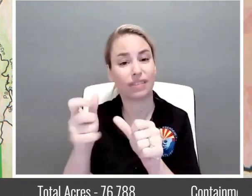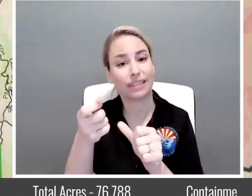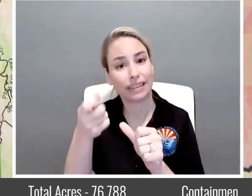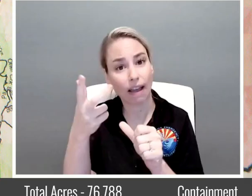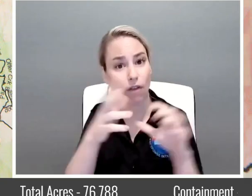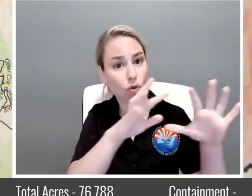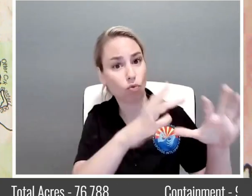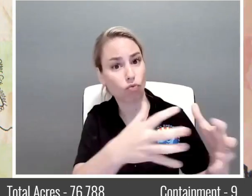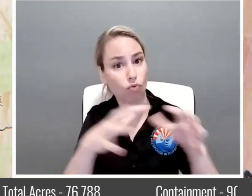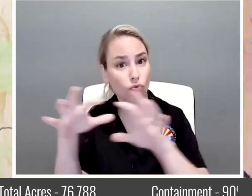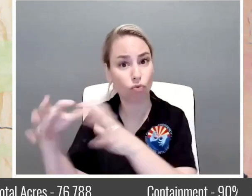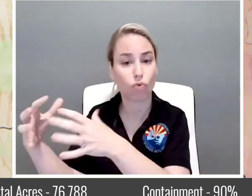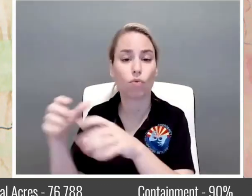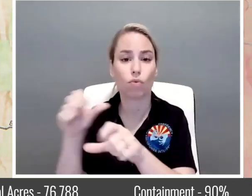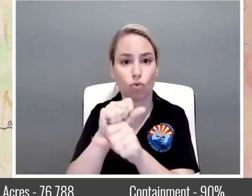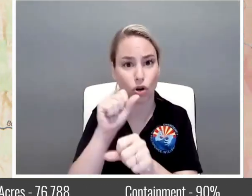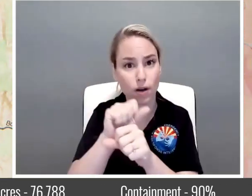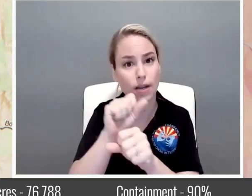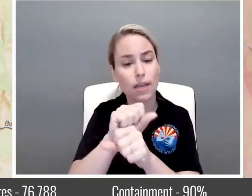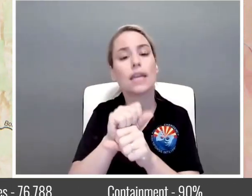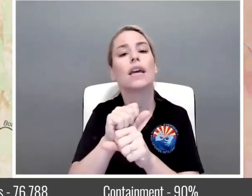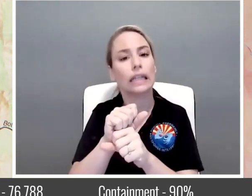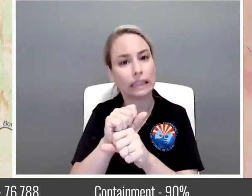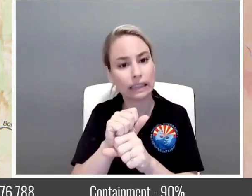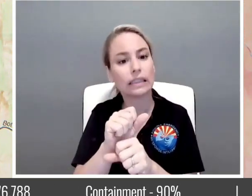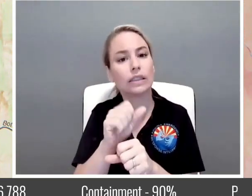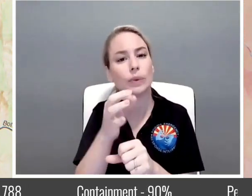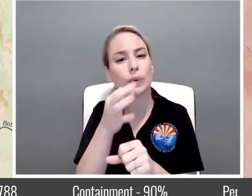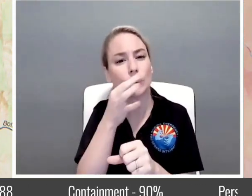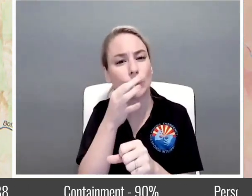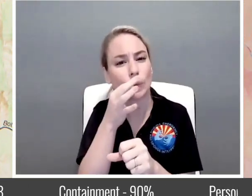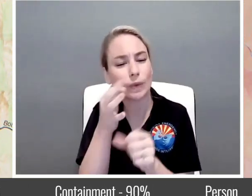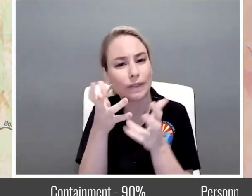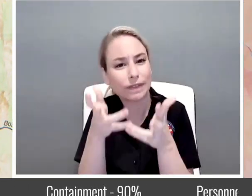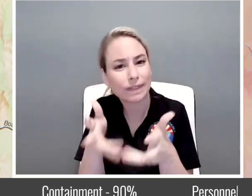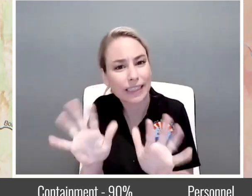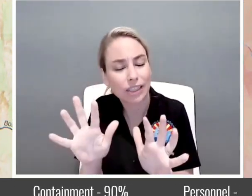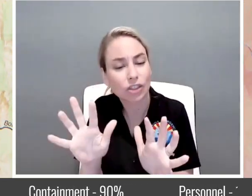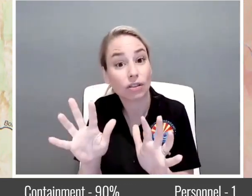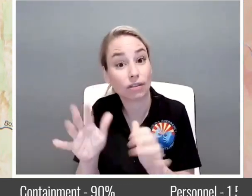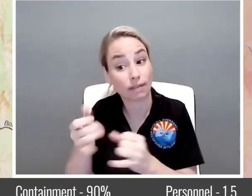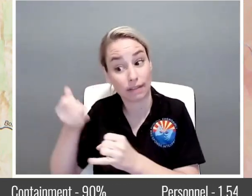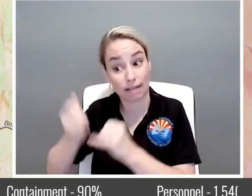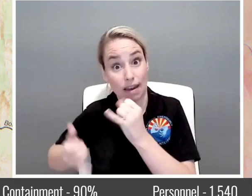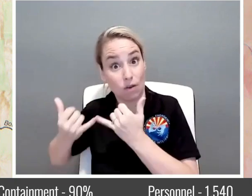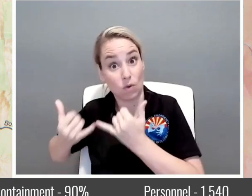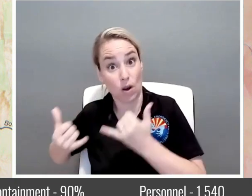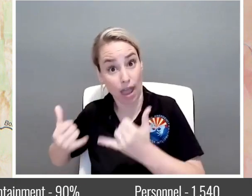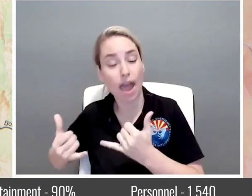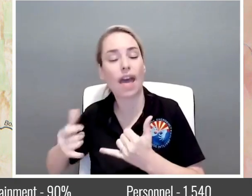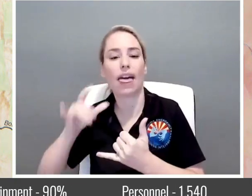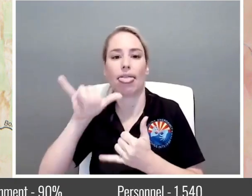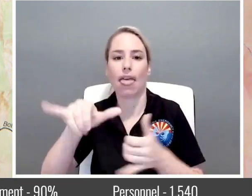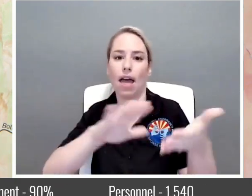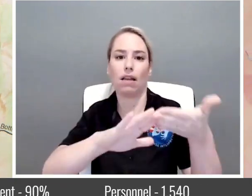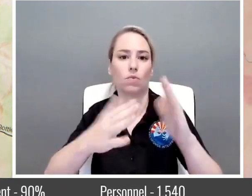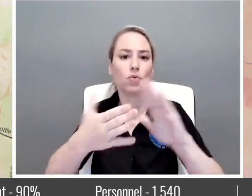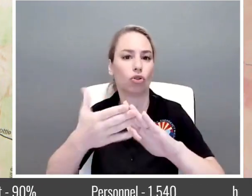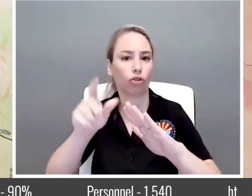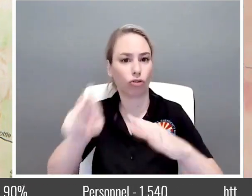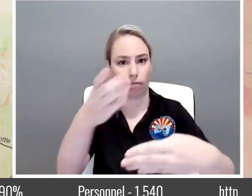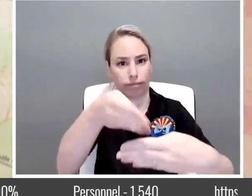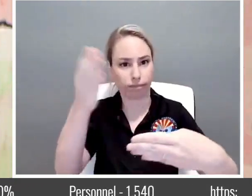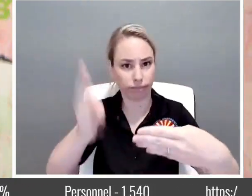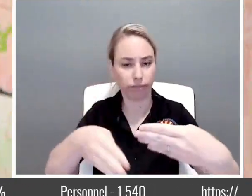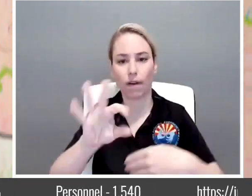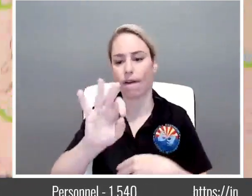working and we're nearly done by the of the day we should have the Forest Hill community completely done as they move around